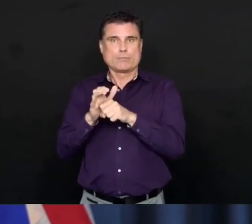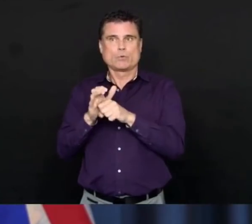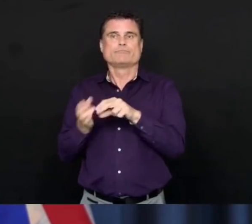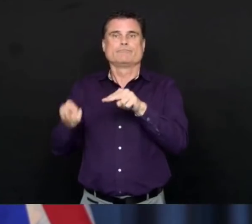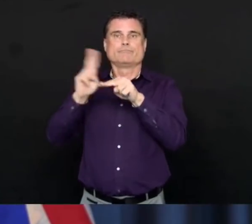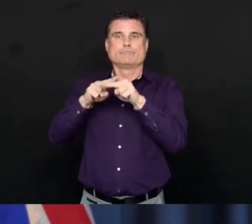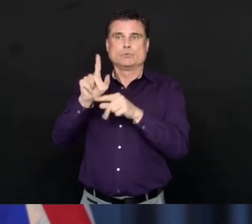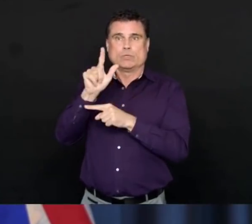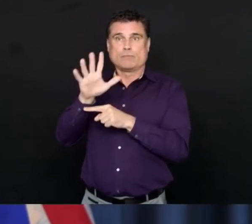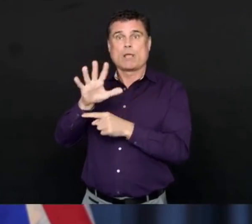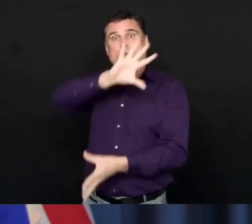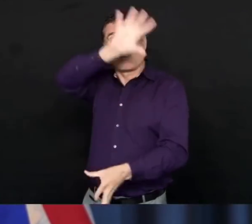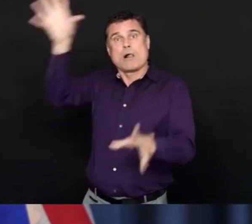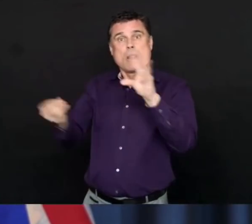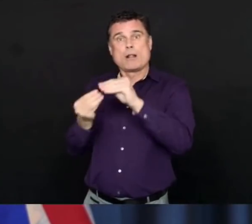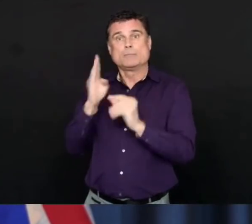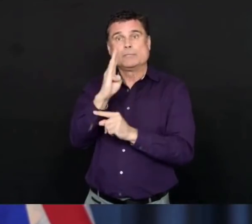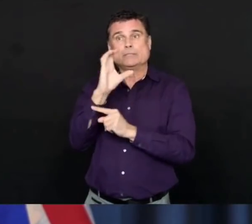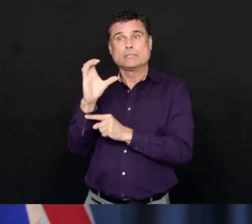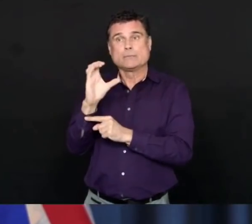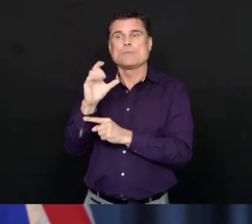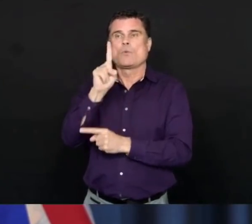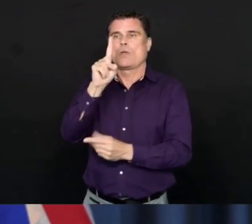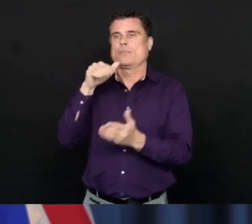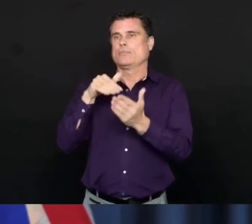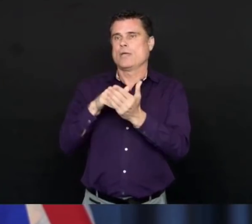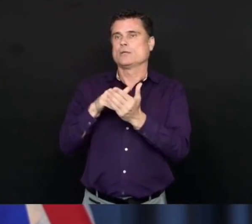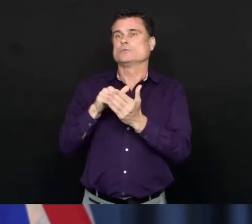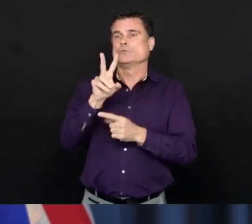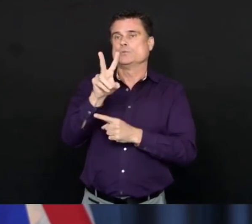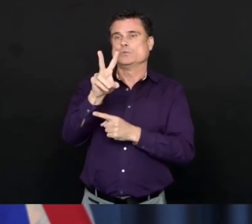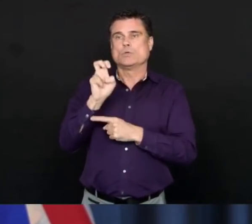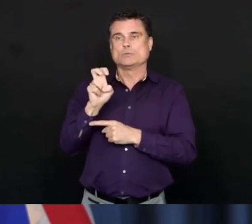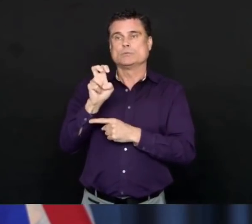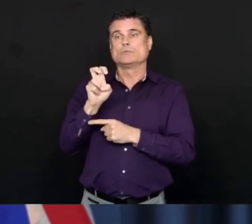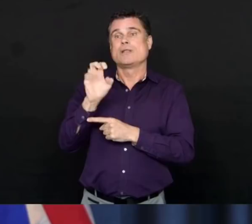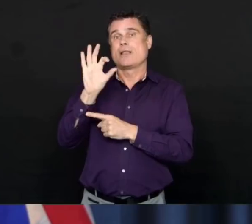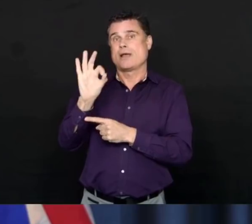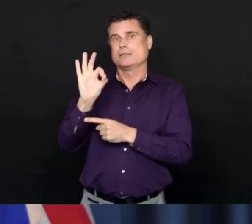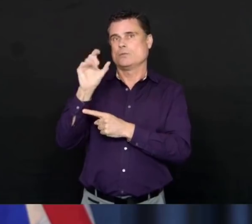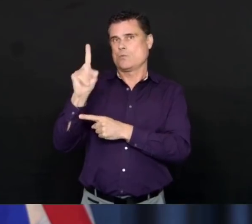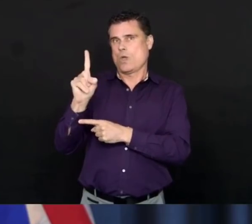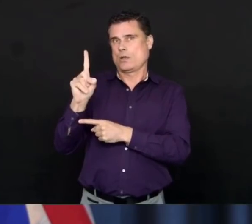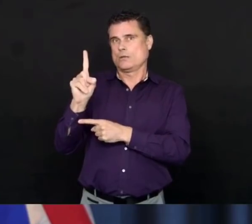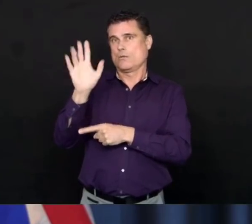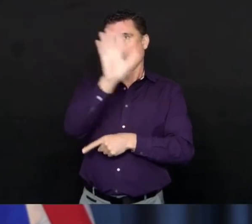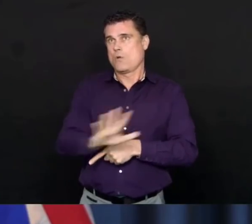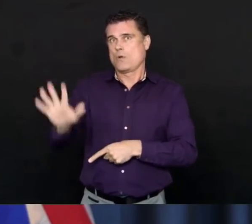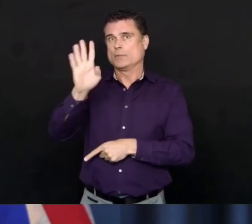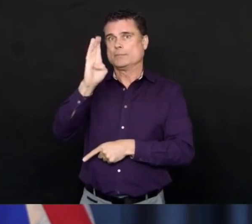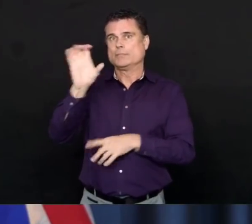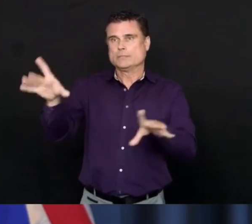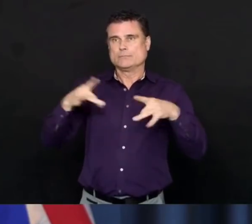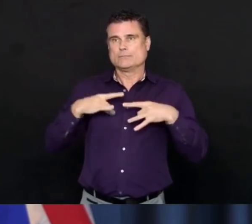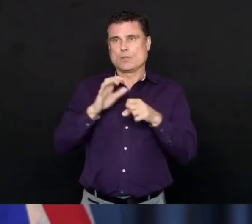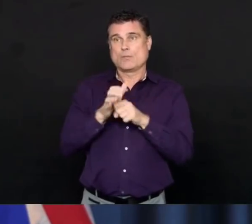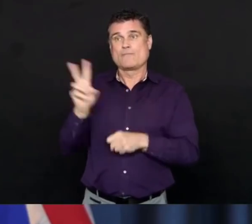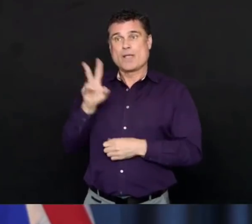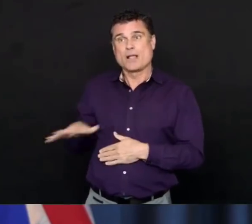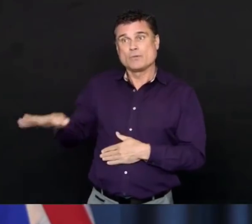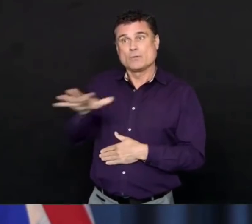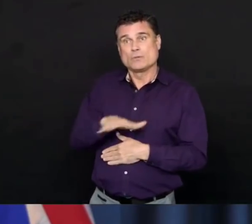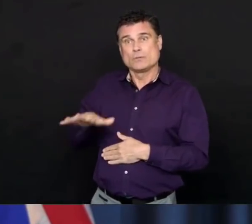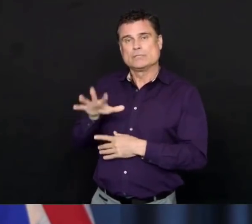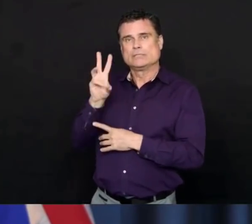of cases of 1,291. That includes 603 people in the Vancouver Coastal Health